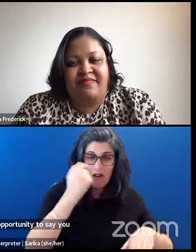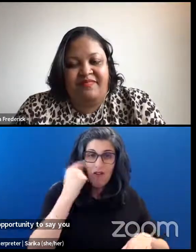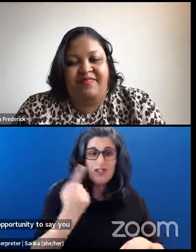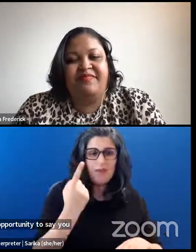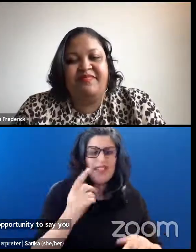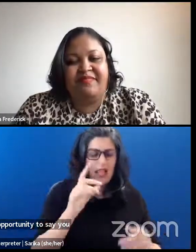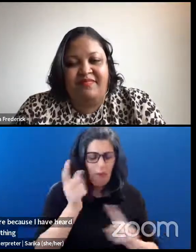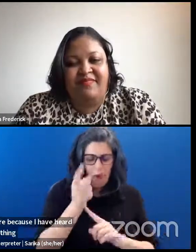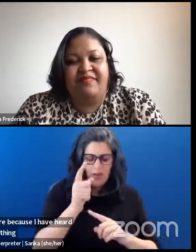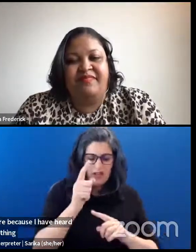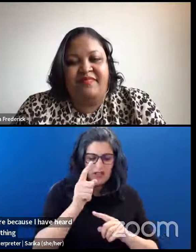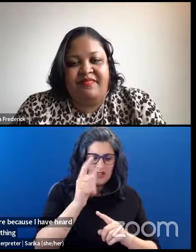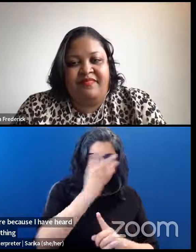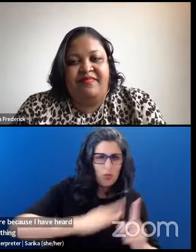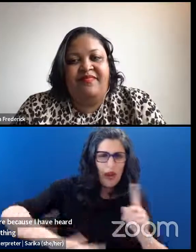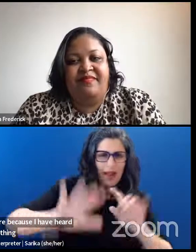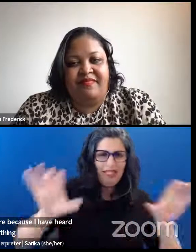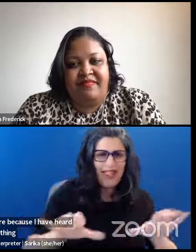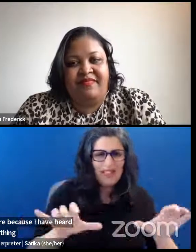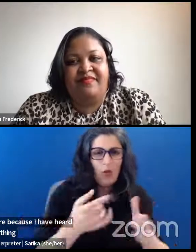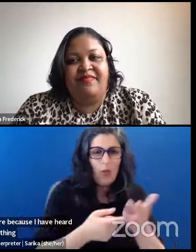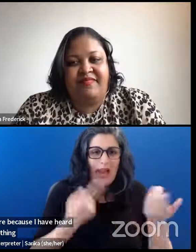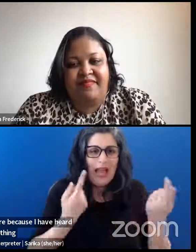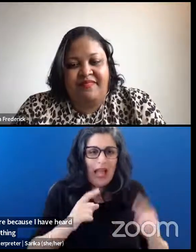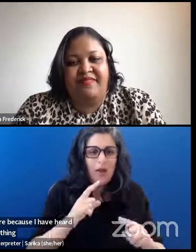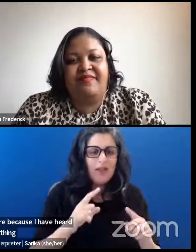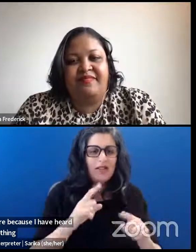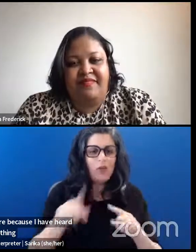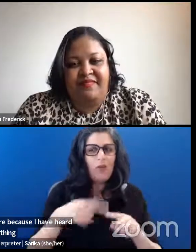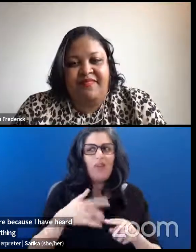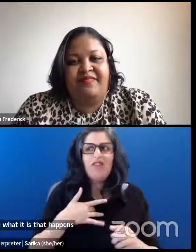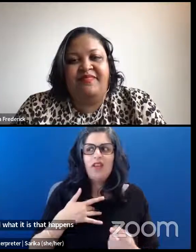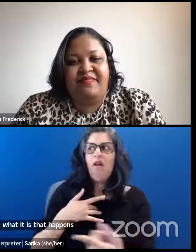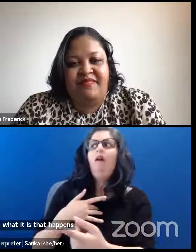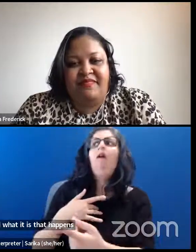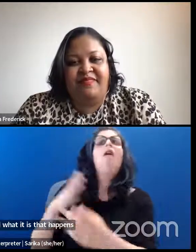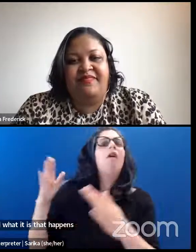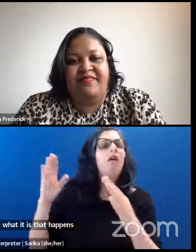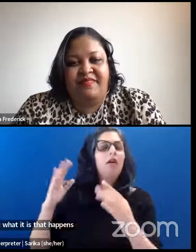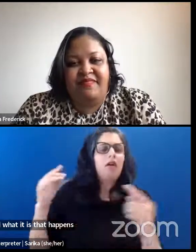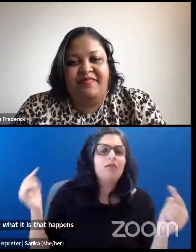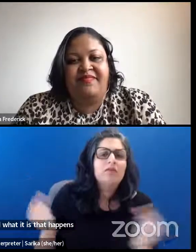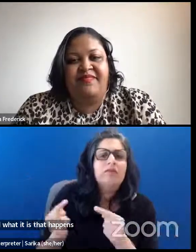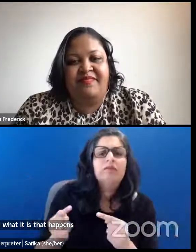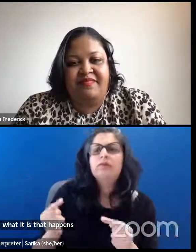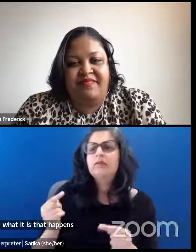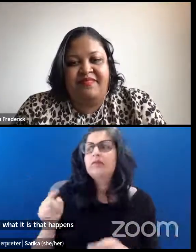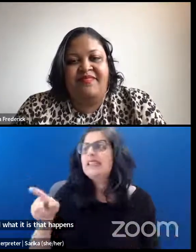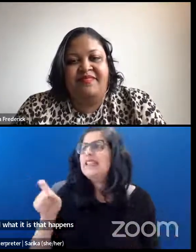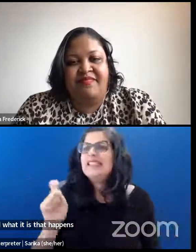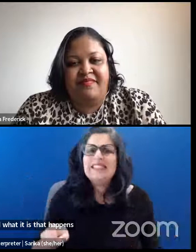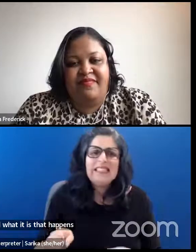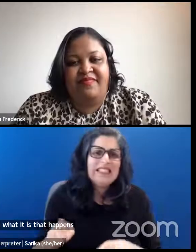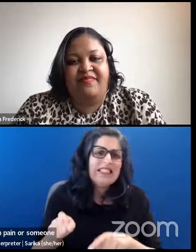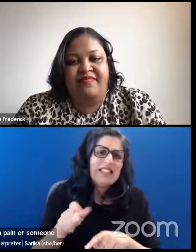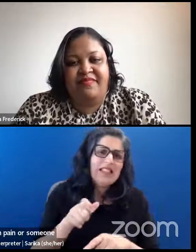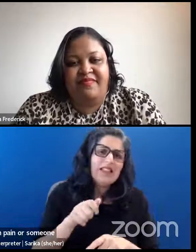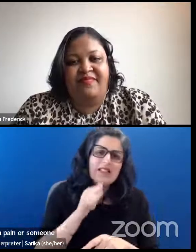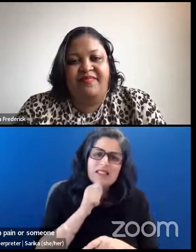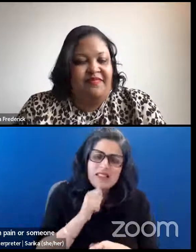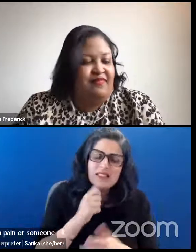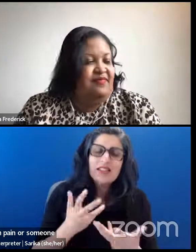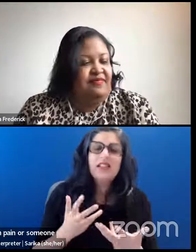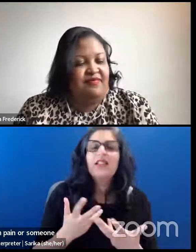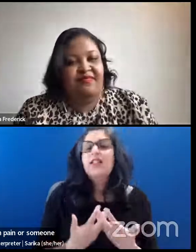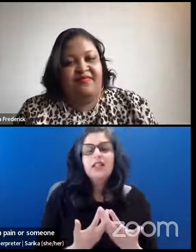around what it is that happens to us when we feel that someone is in pain, or someone is in need, is where we get to embody compassion. And it